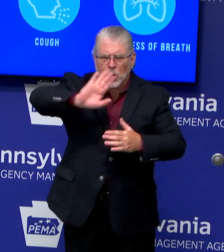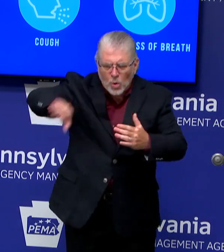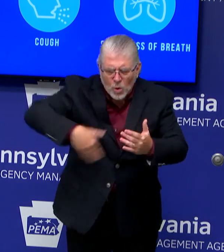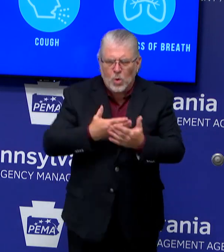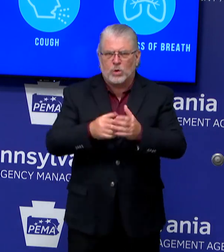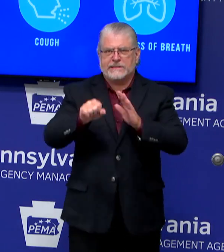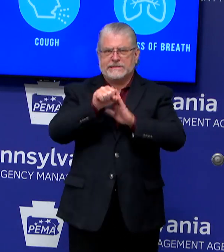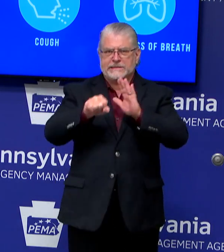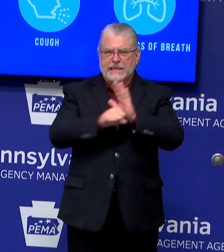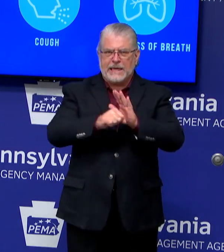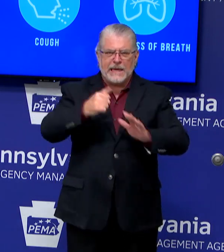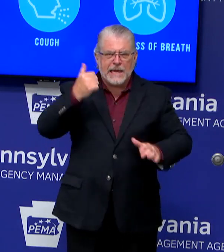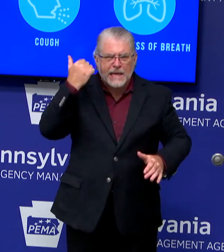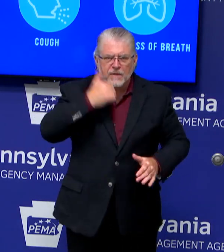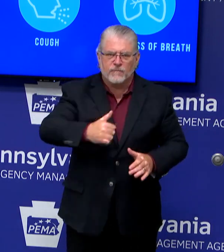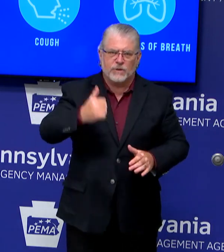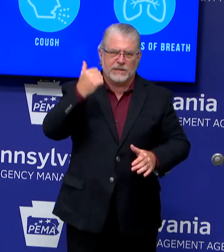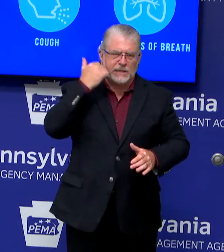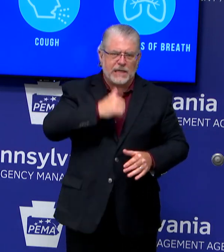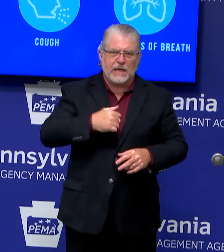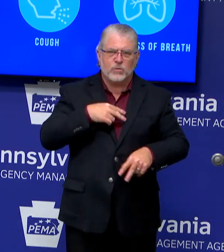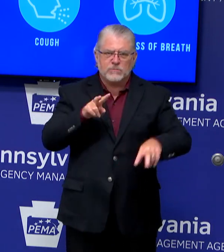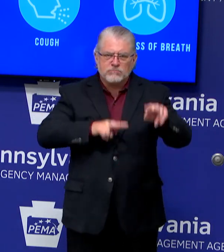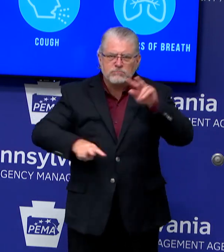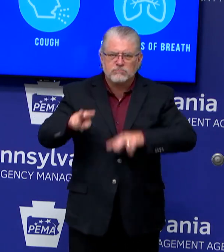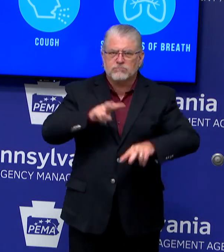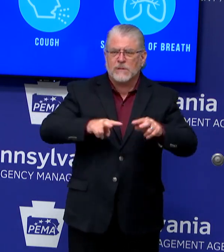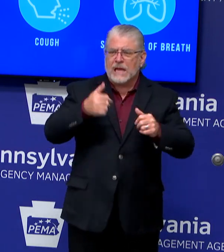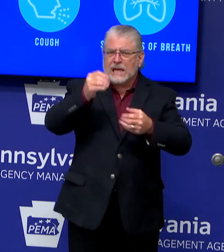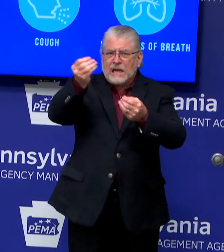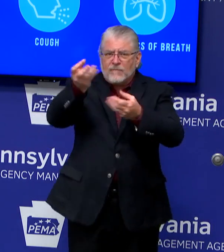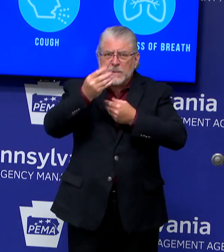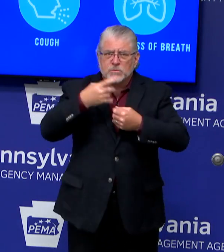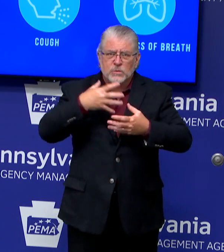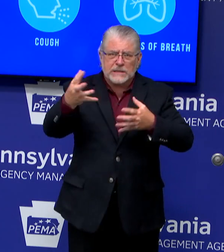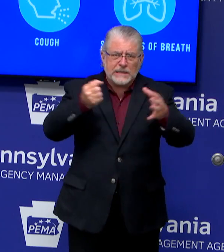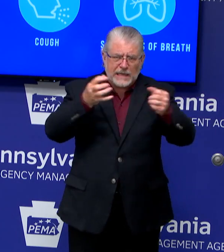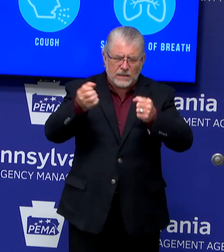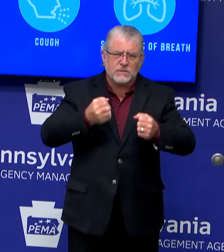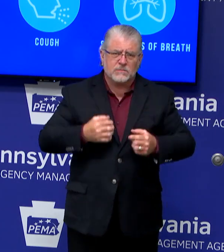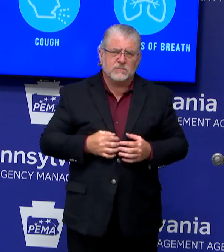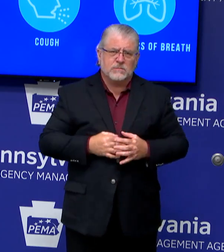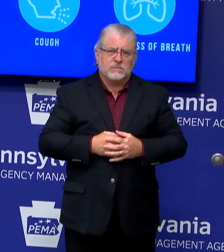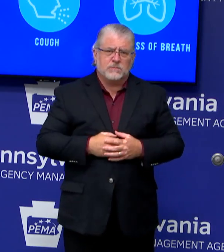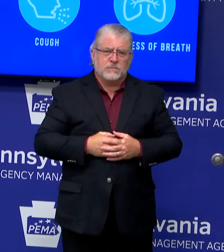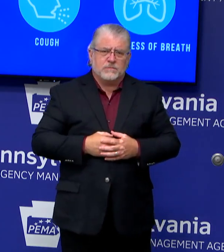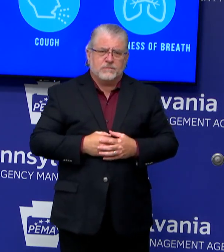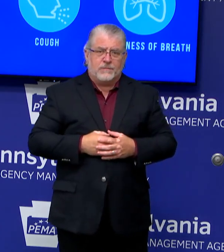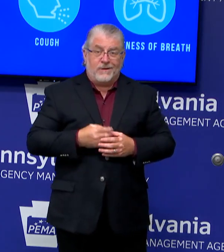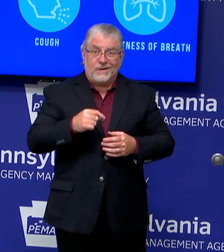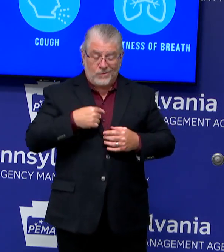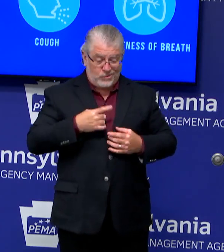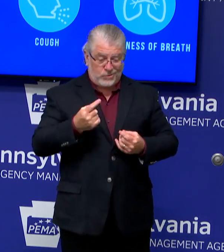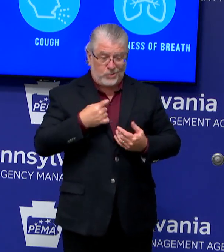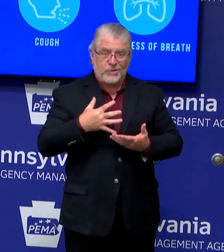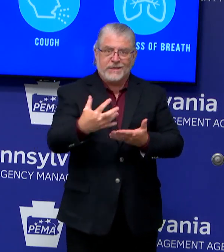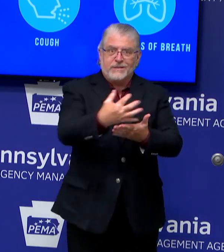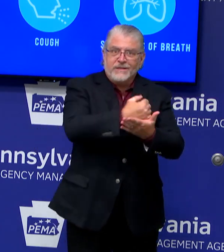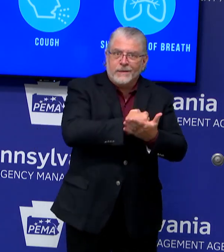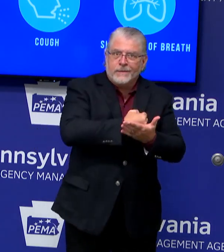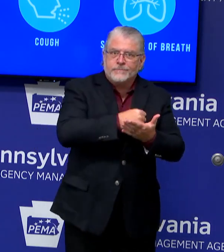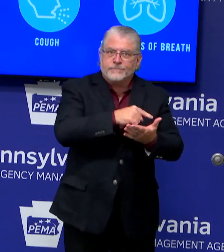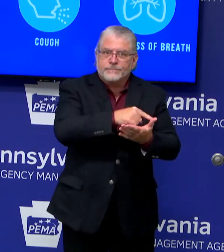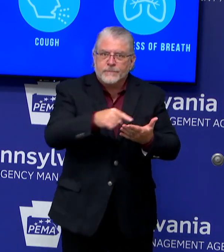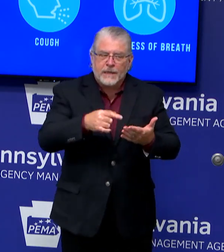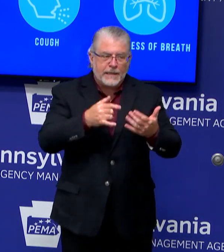reports. And that data drives our decisions in terms of considerations of what counties can go from yellow